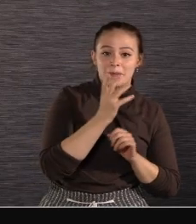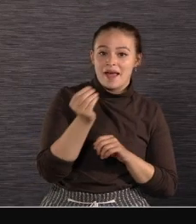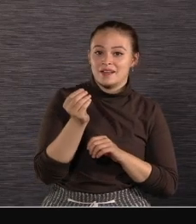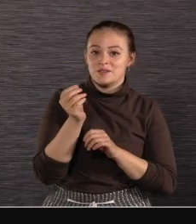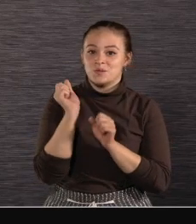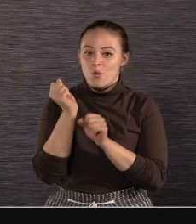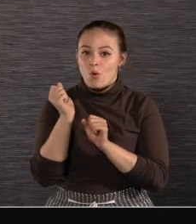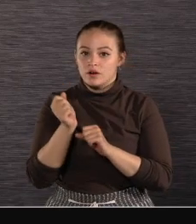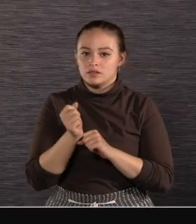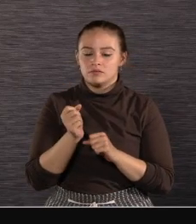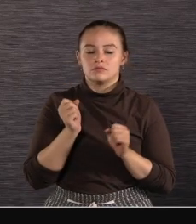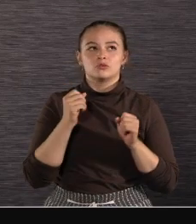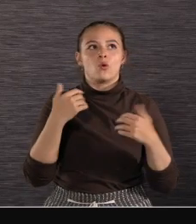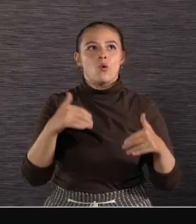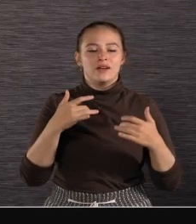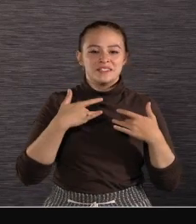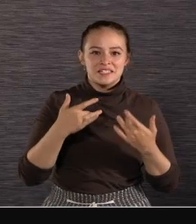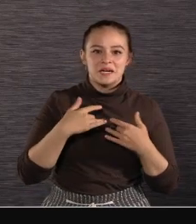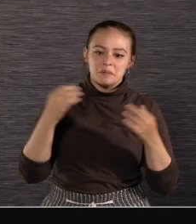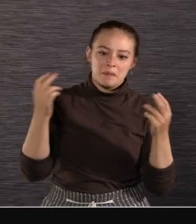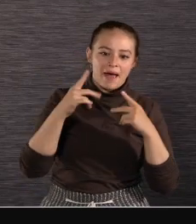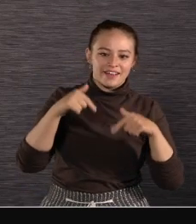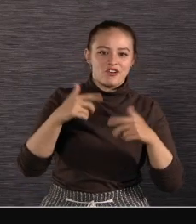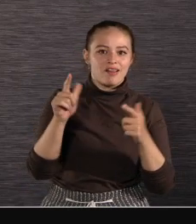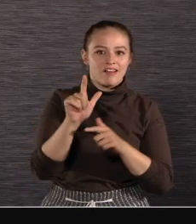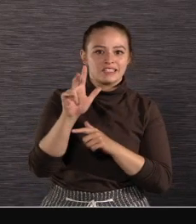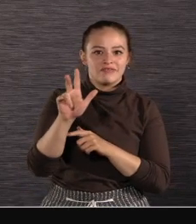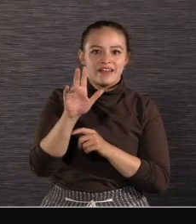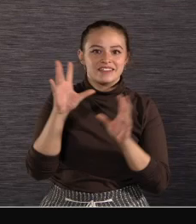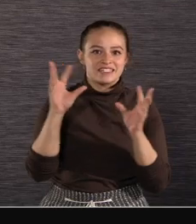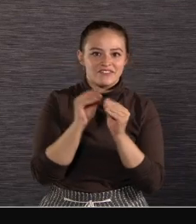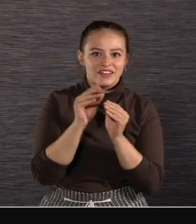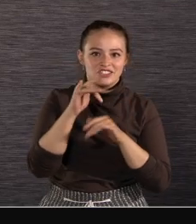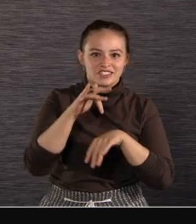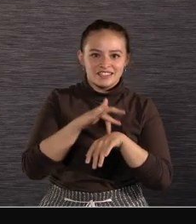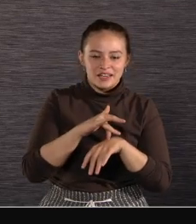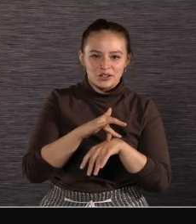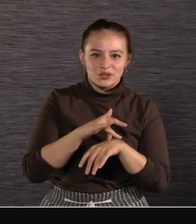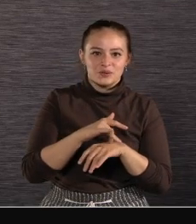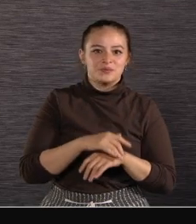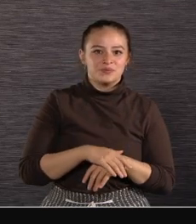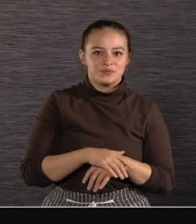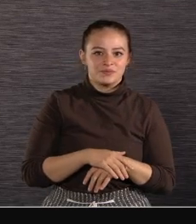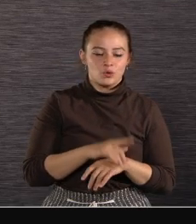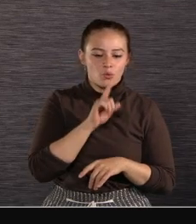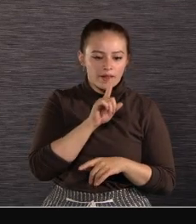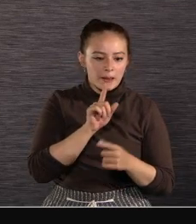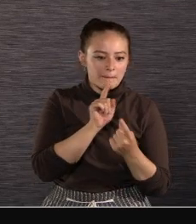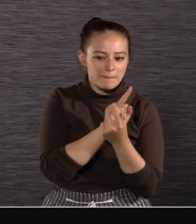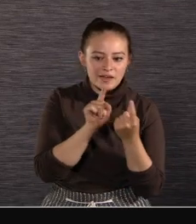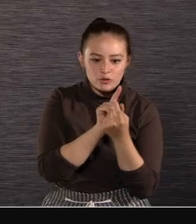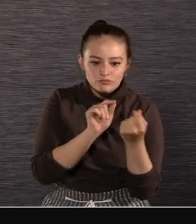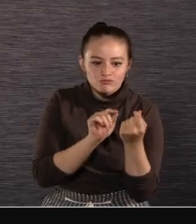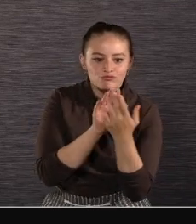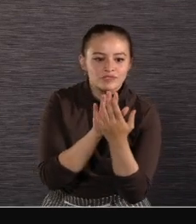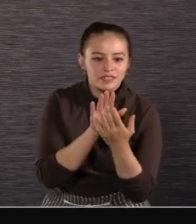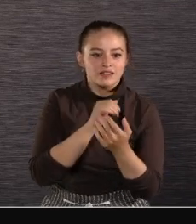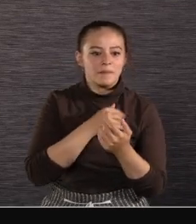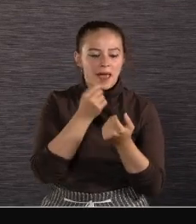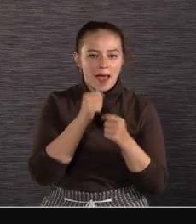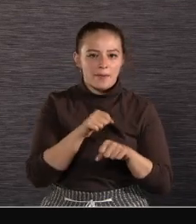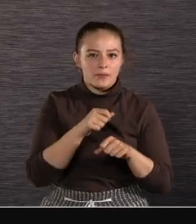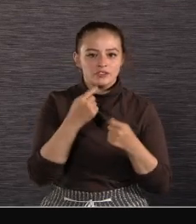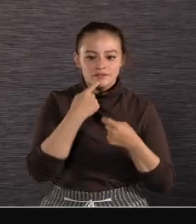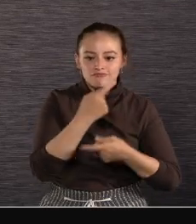excited to be back in the Las Vegas Convention Center Meeting you face to face and giving you the opportunity To get your hands on all the technology